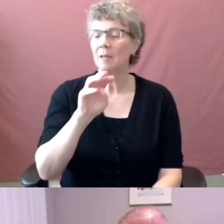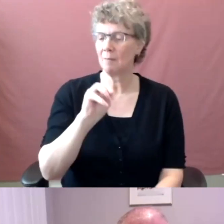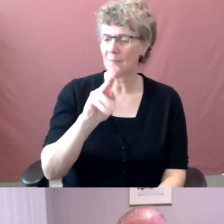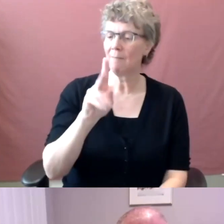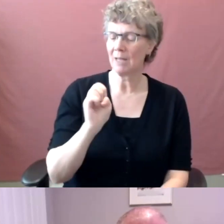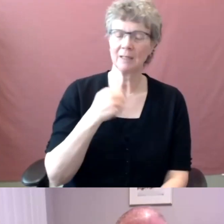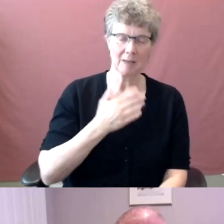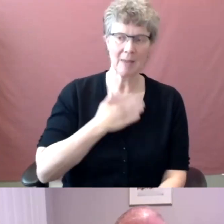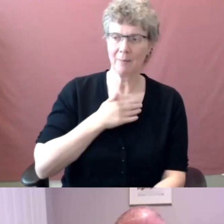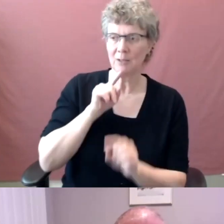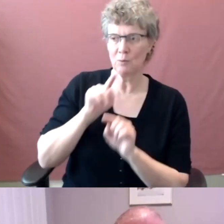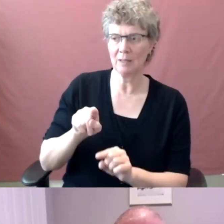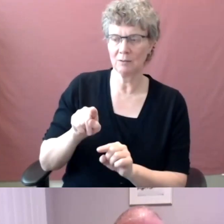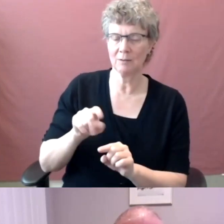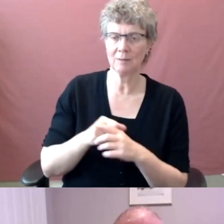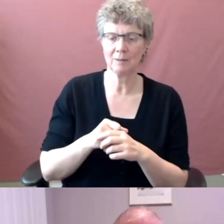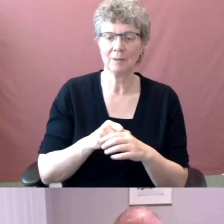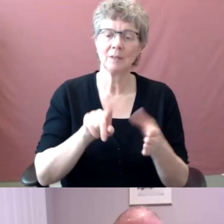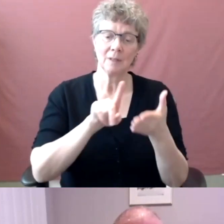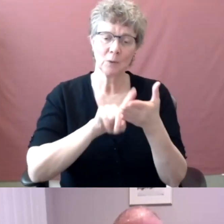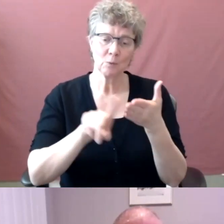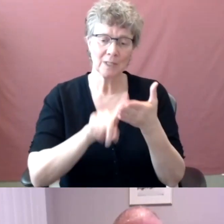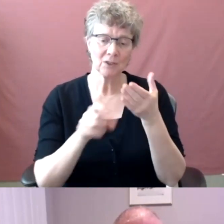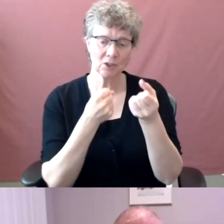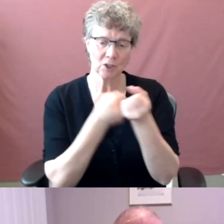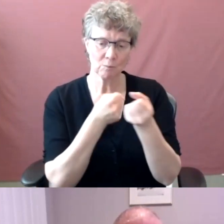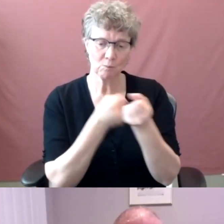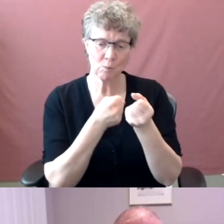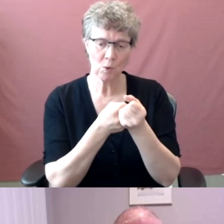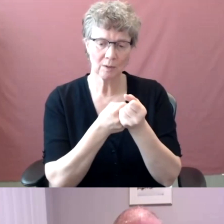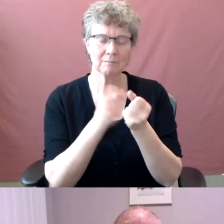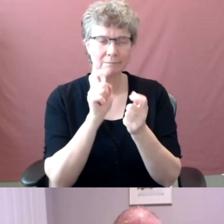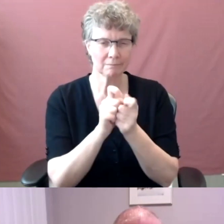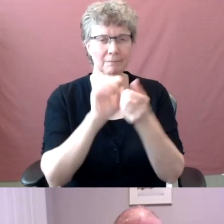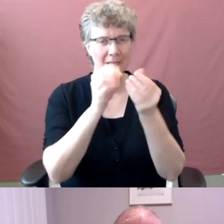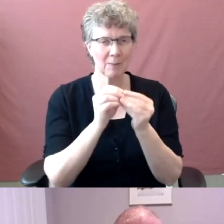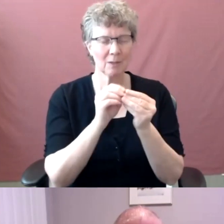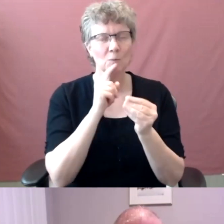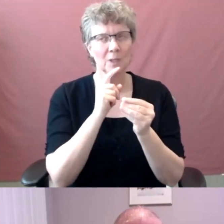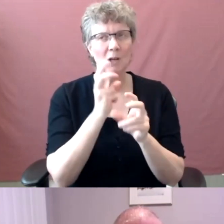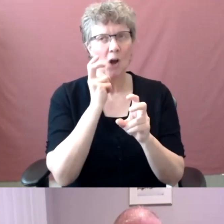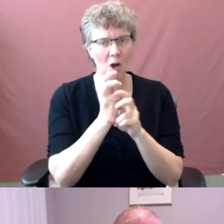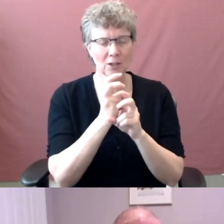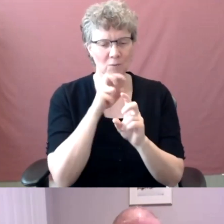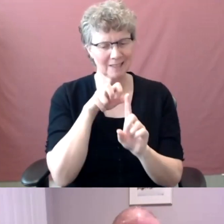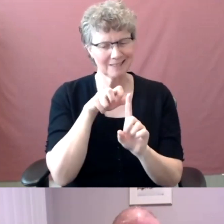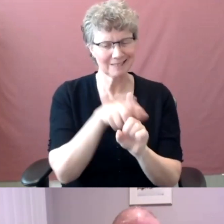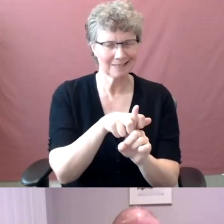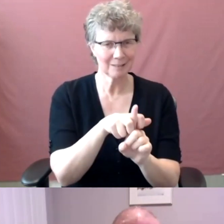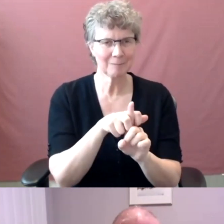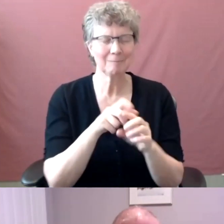so research support is actually pretty tough to get hold of, Rick. Yeah, looking at it in terms of, uh,